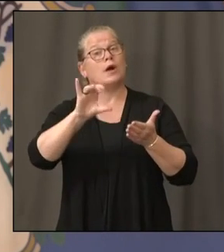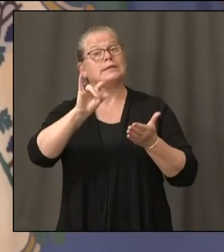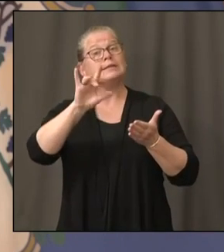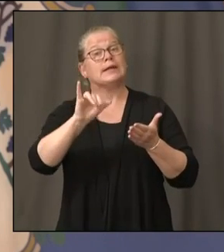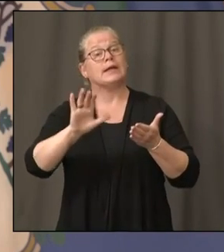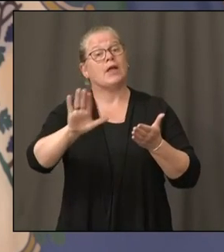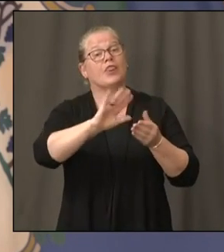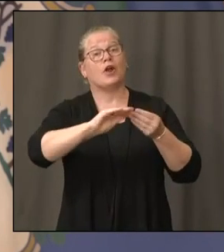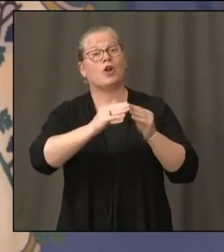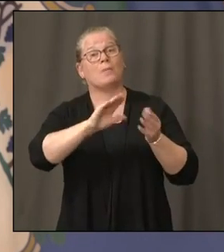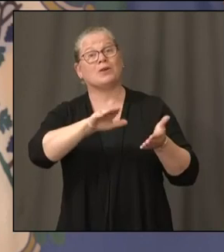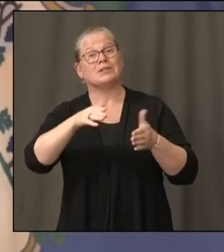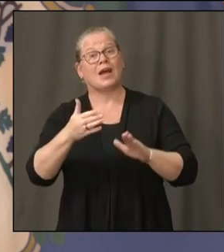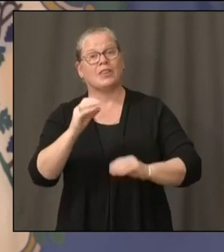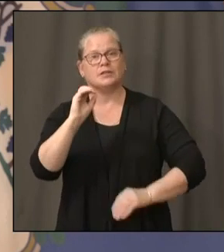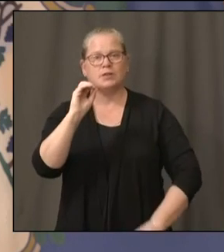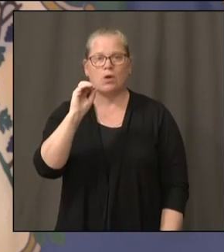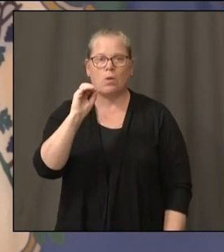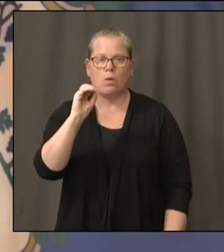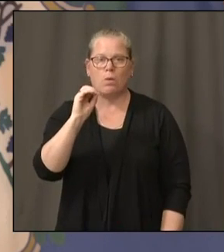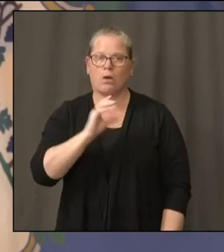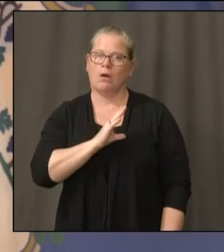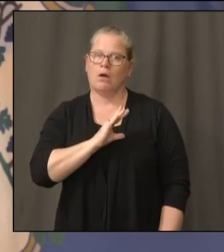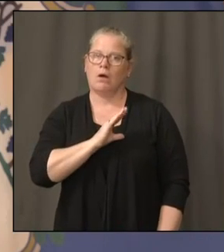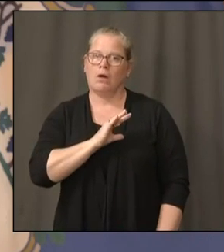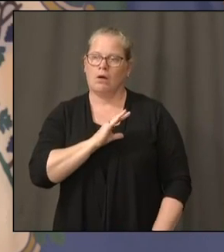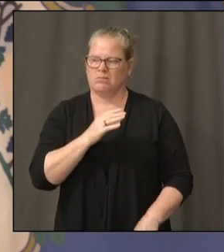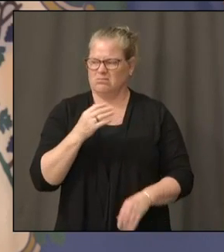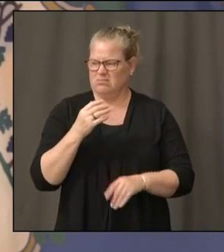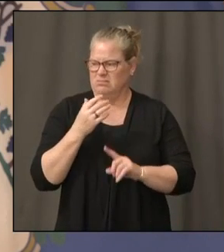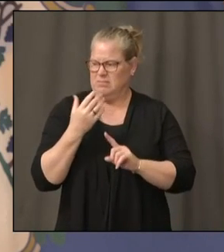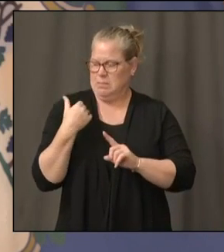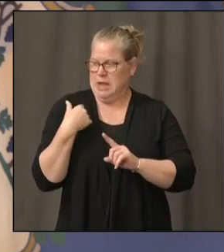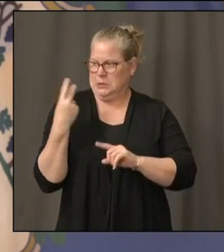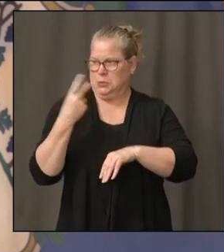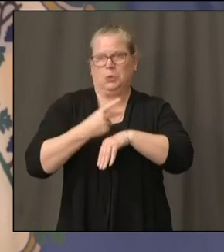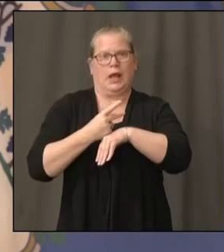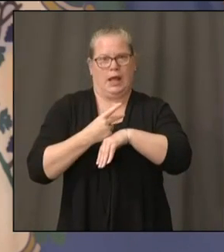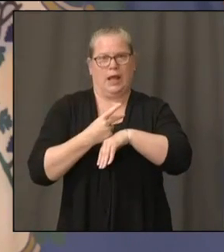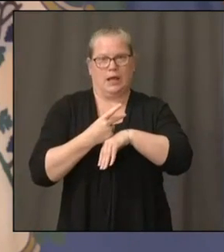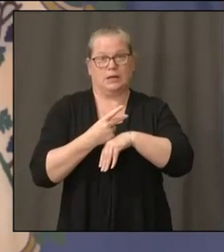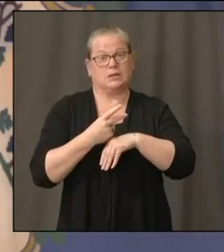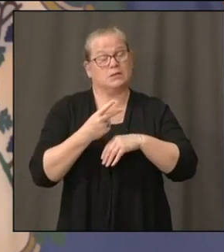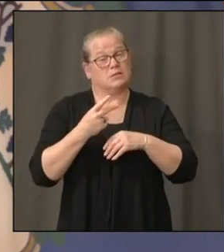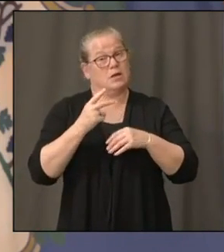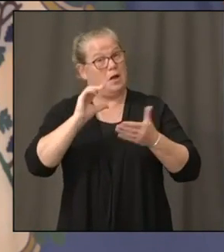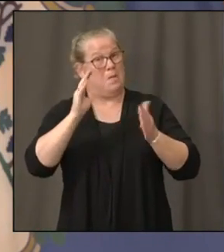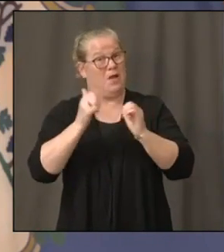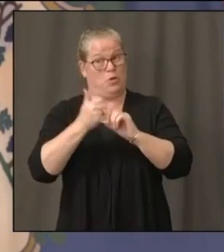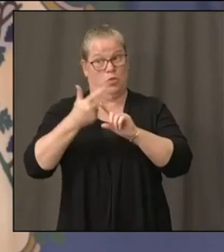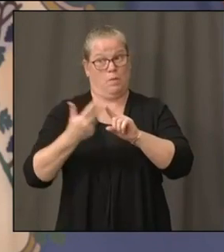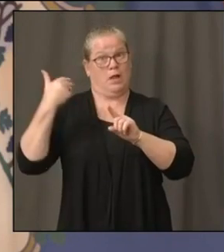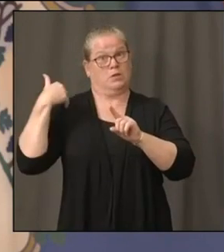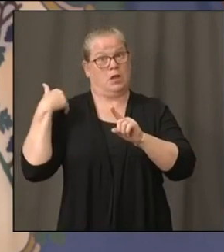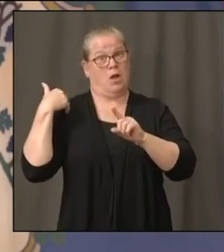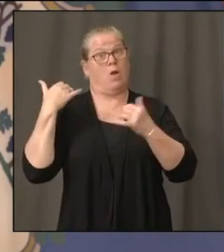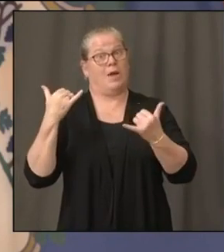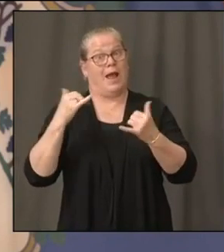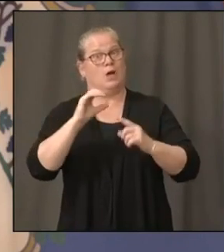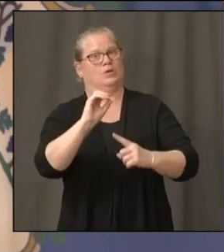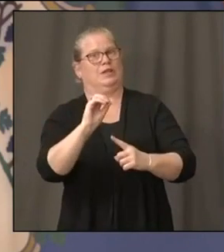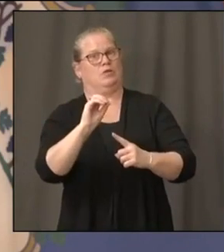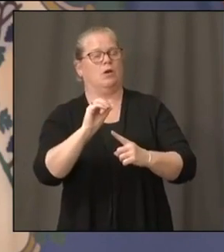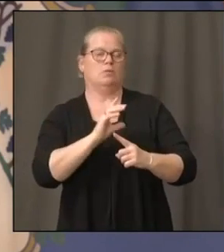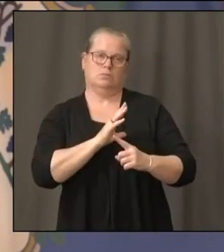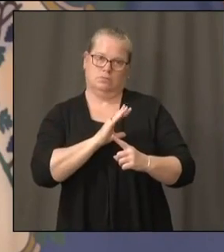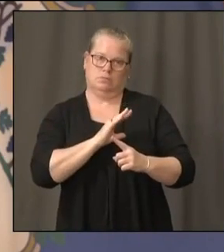That's extraordinary, considering where New York City was just three months ago. I did notice that Disney World in